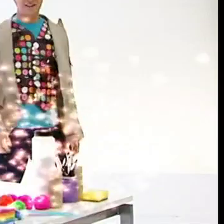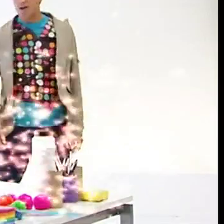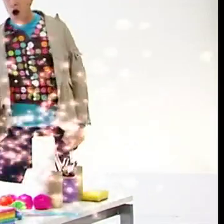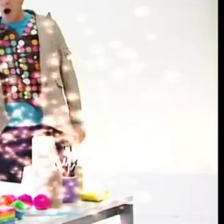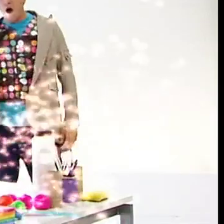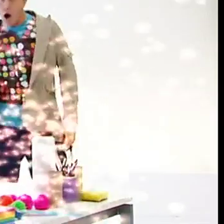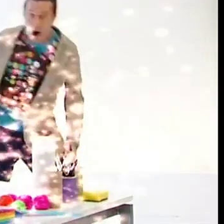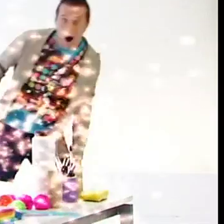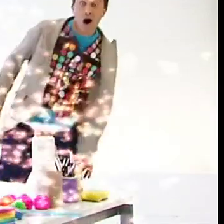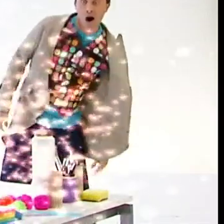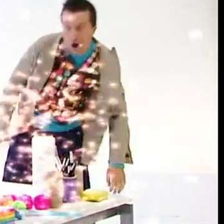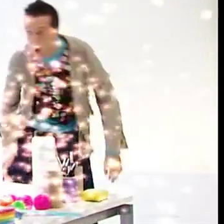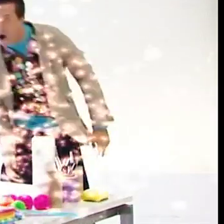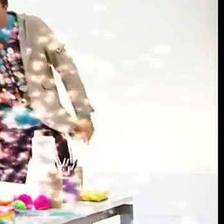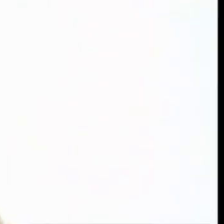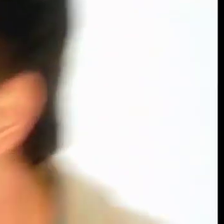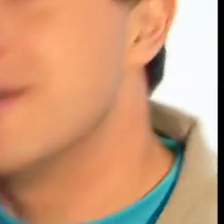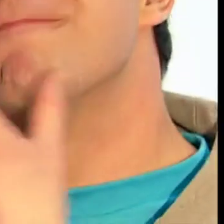Mr Maker Or.